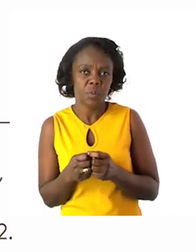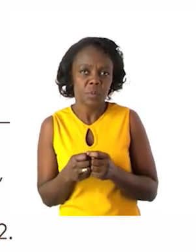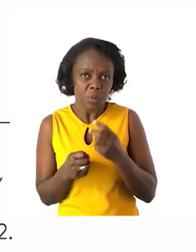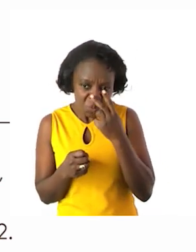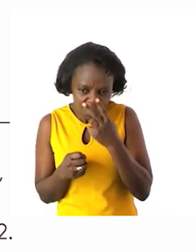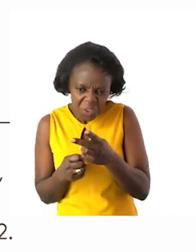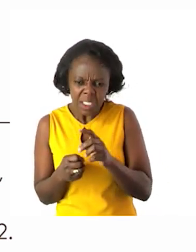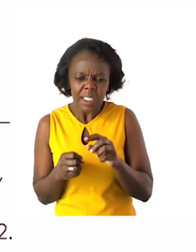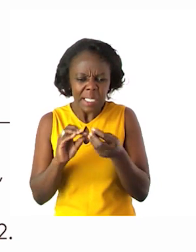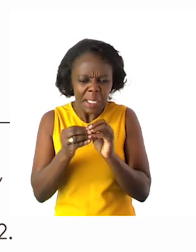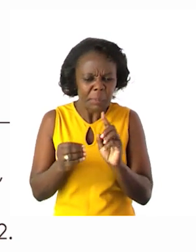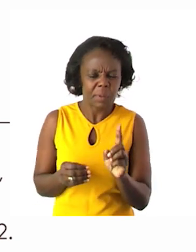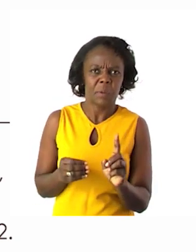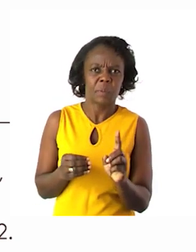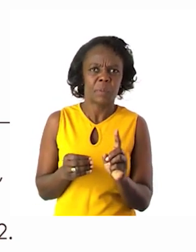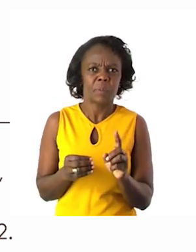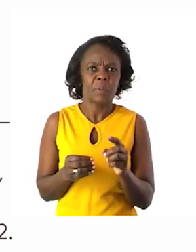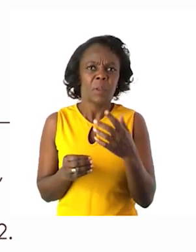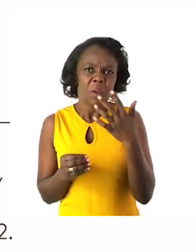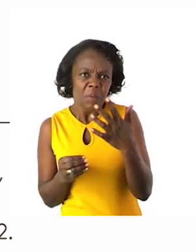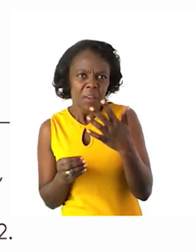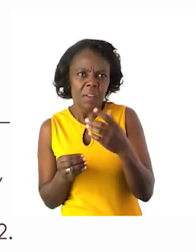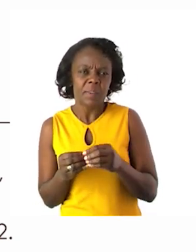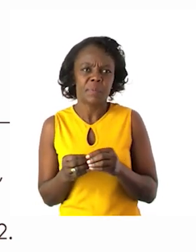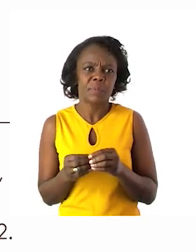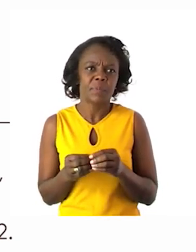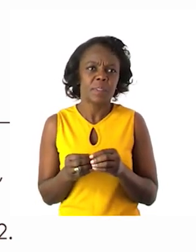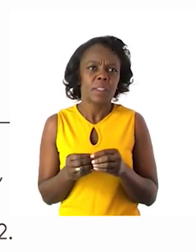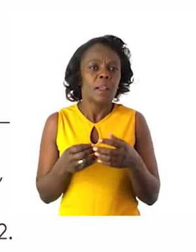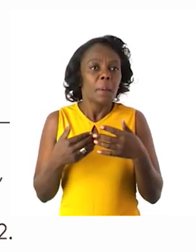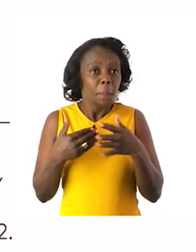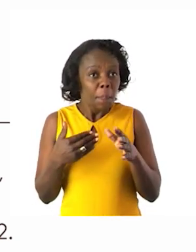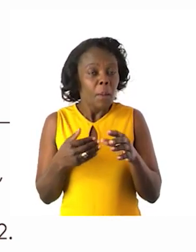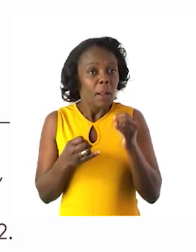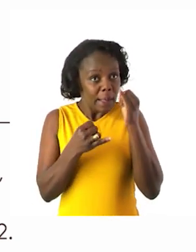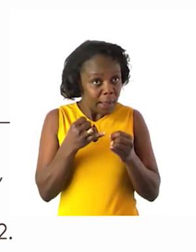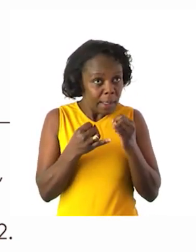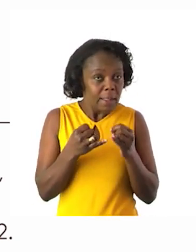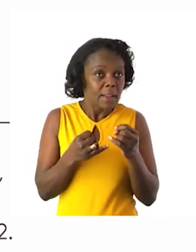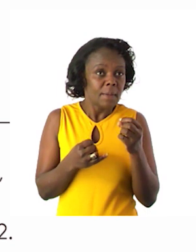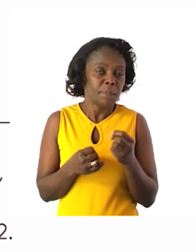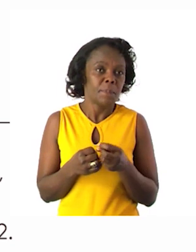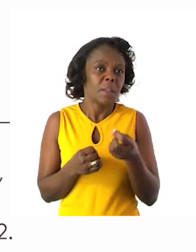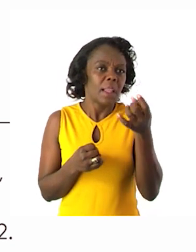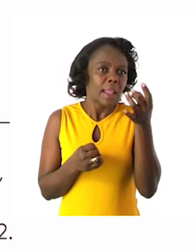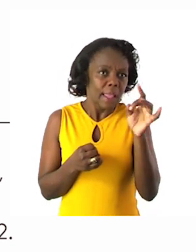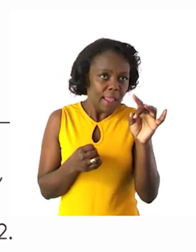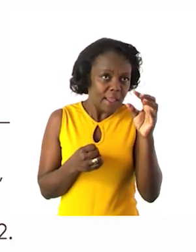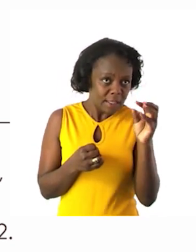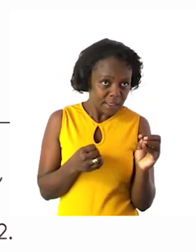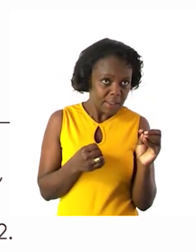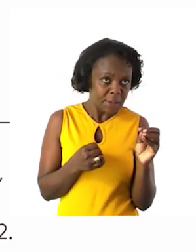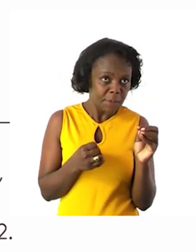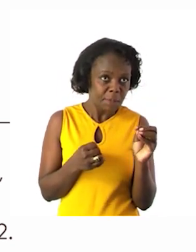numbers. Number 5. You start with the last three numbers. Number 80, 85